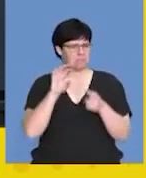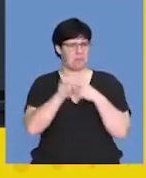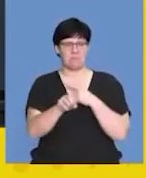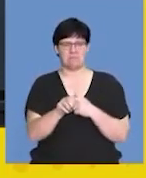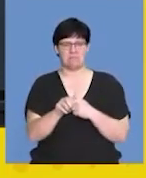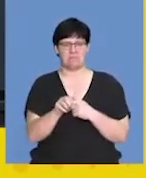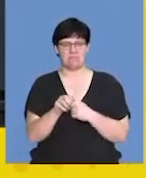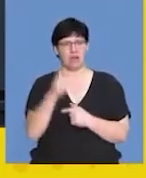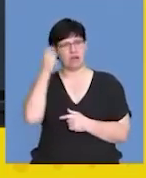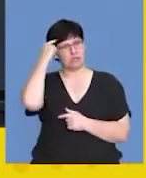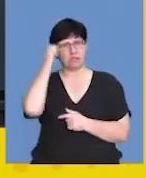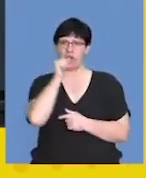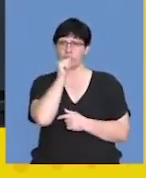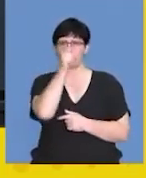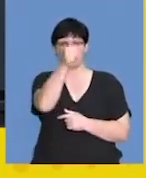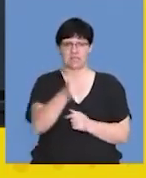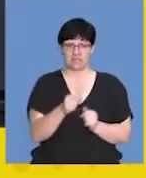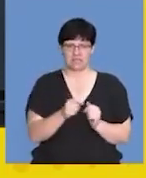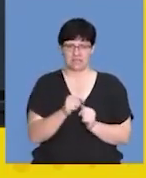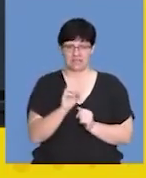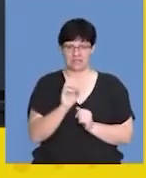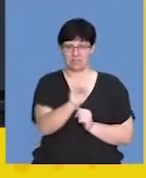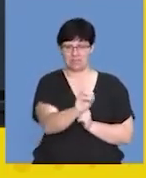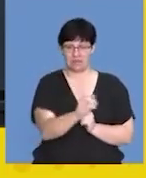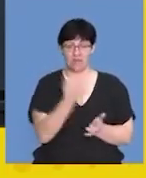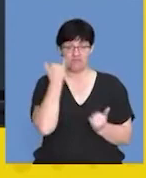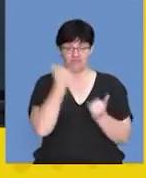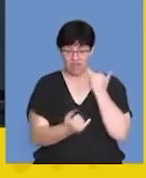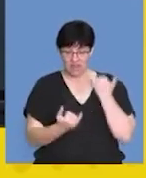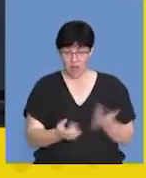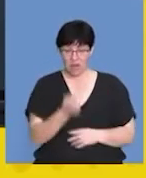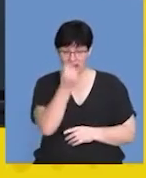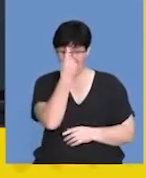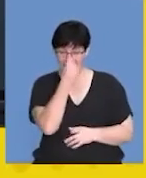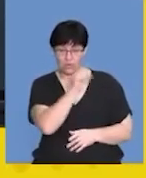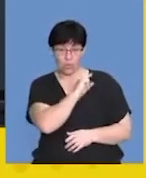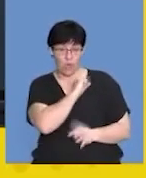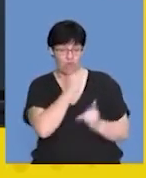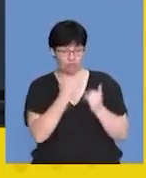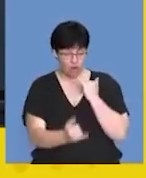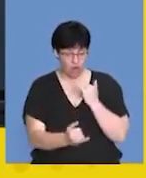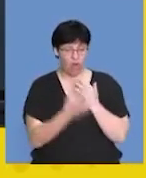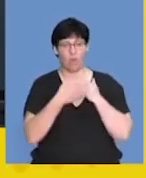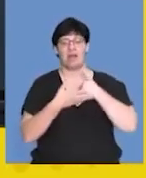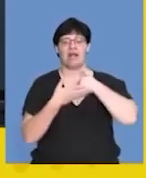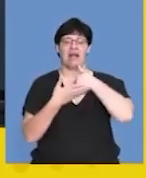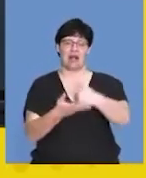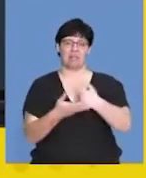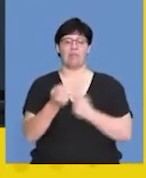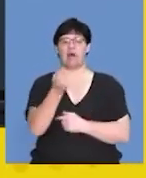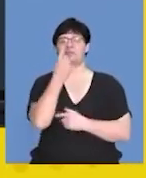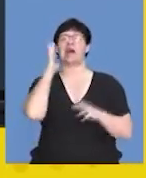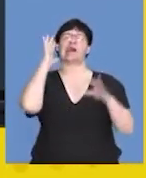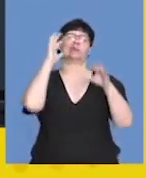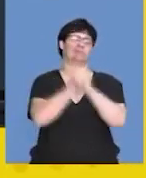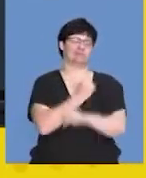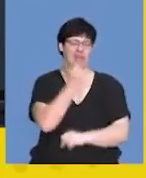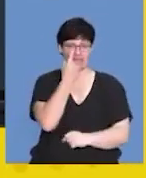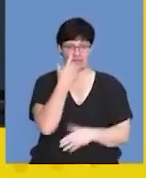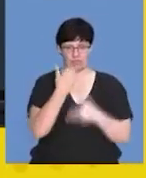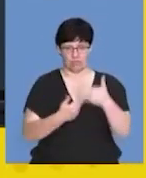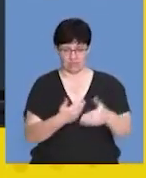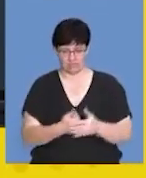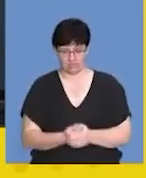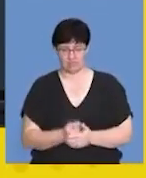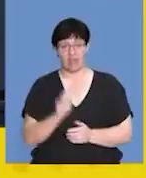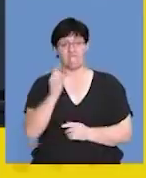guess an answer. But if you get something wrong now and if you understand why you've got it wrong, it helps you to understand the process. So, let's